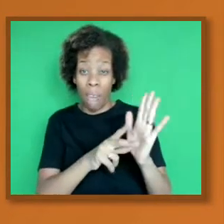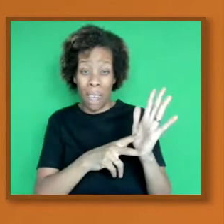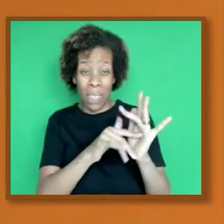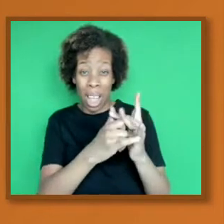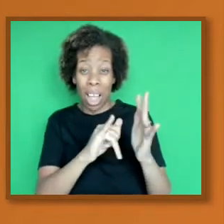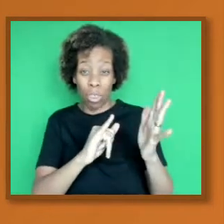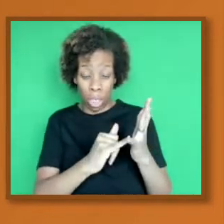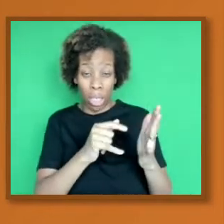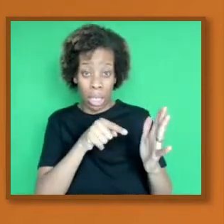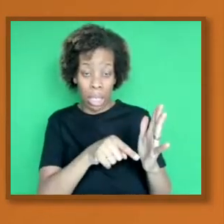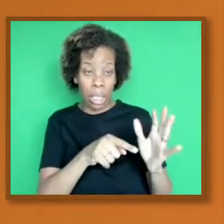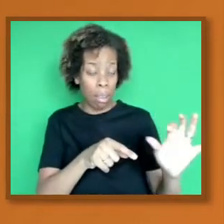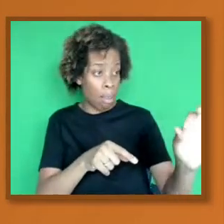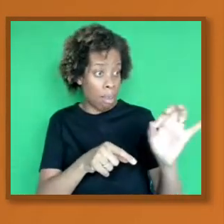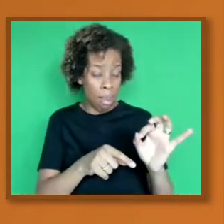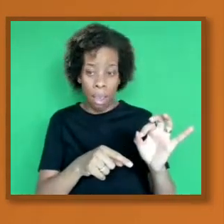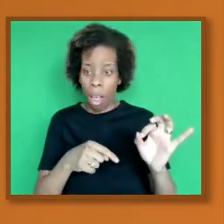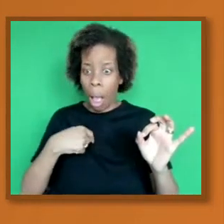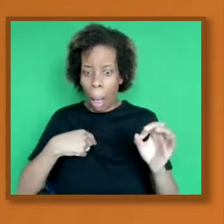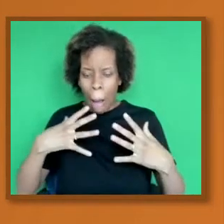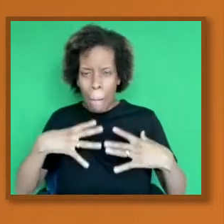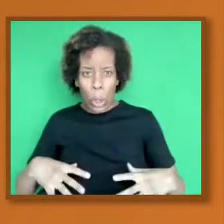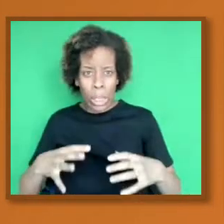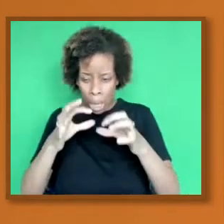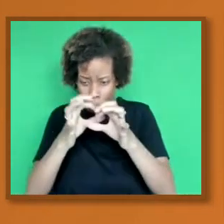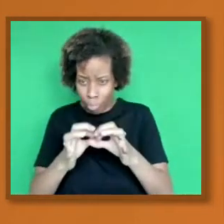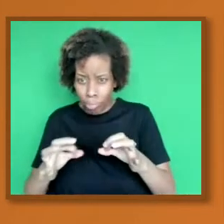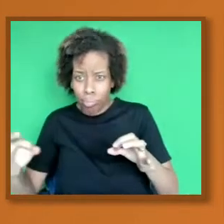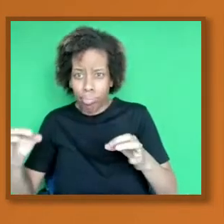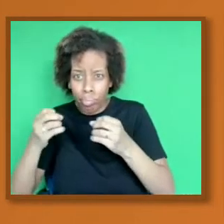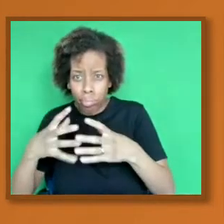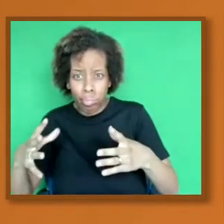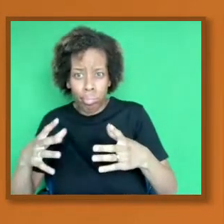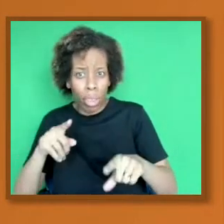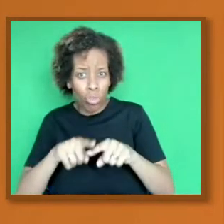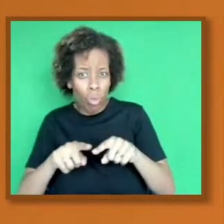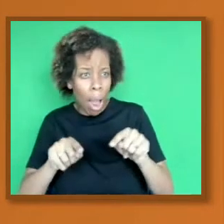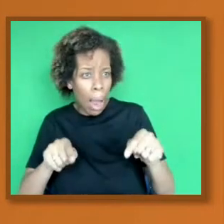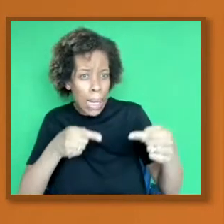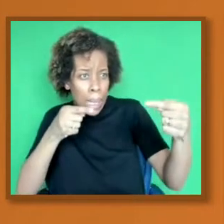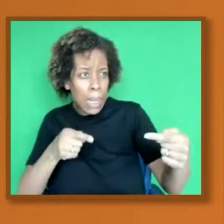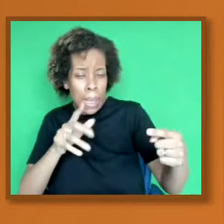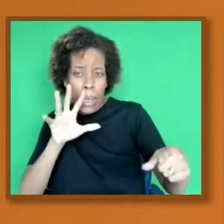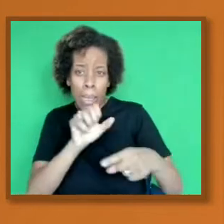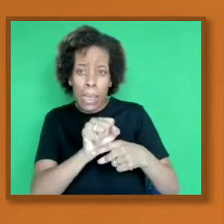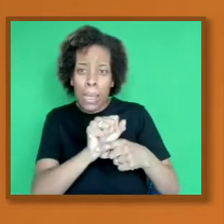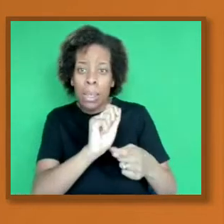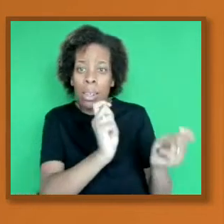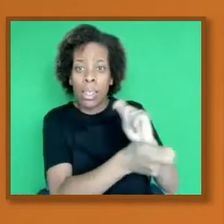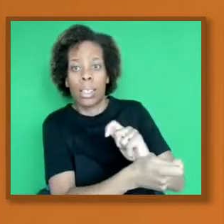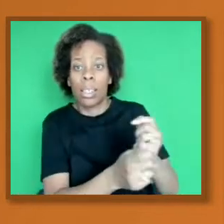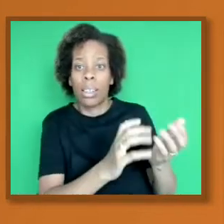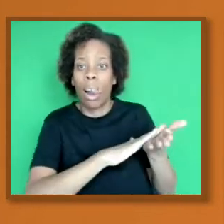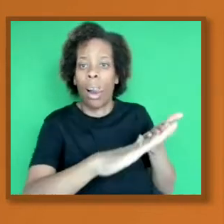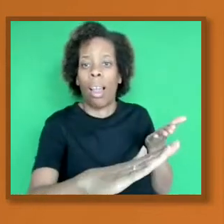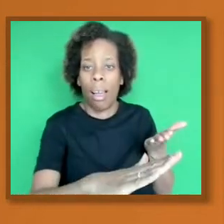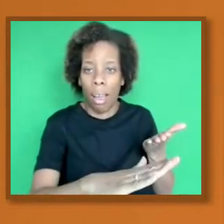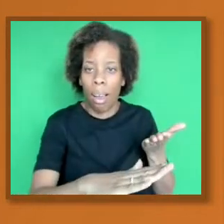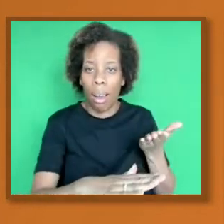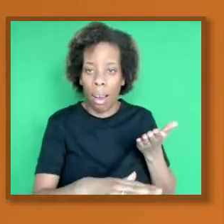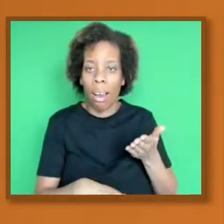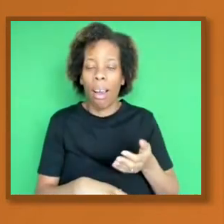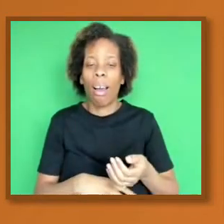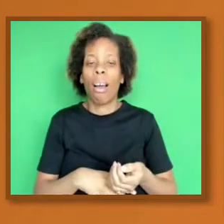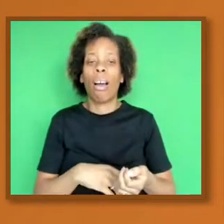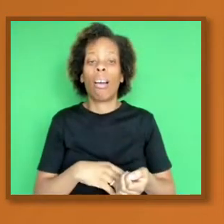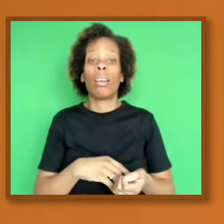subsequently or we see it repeatedly, what you'll see are two important things. The antibody levels are produced and